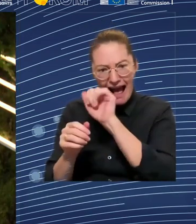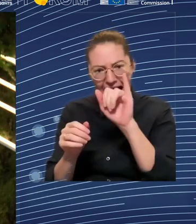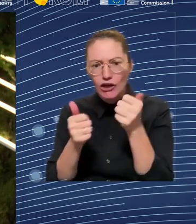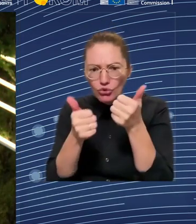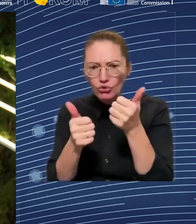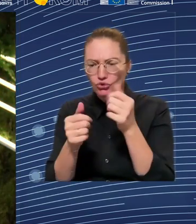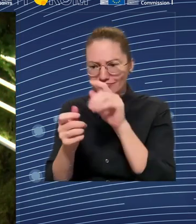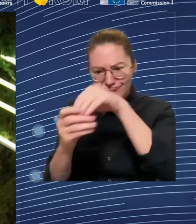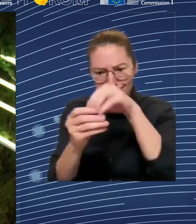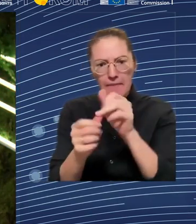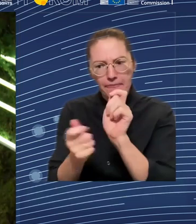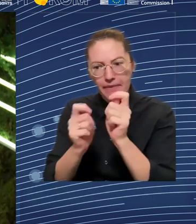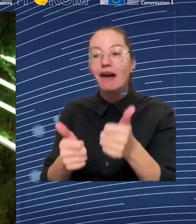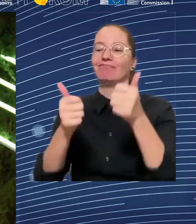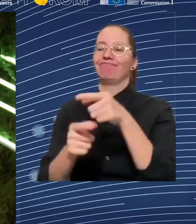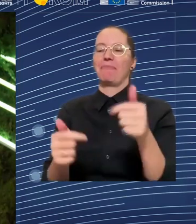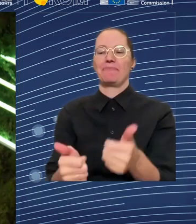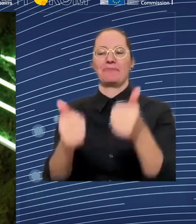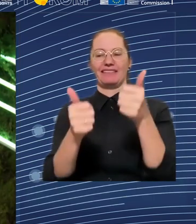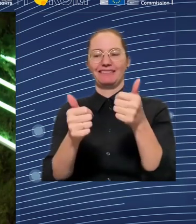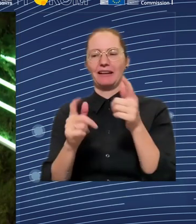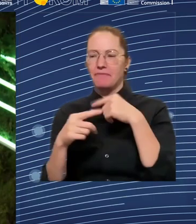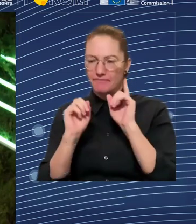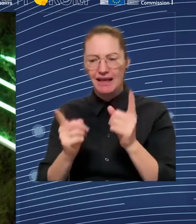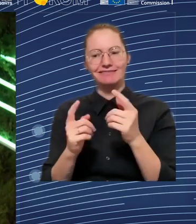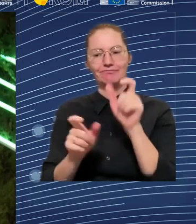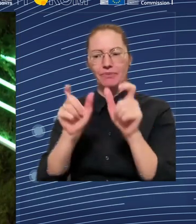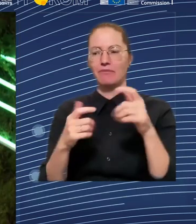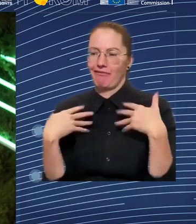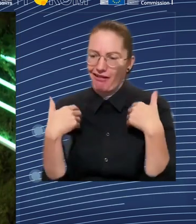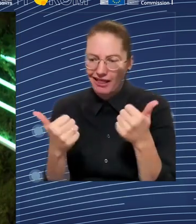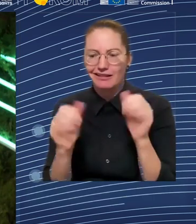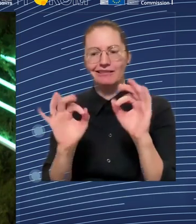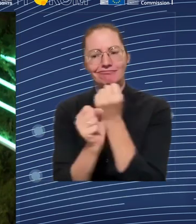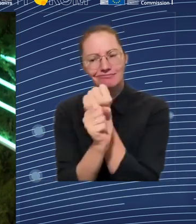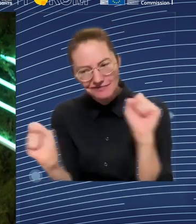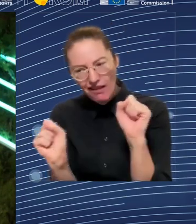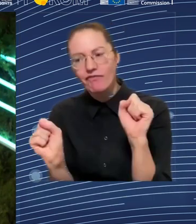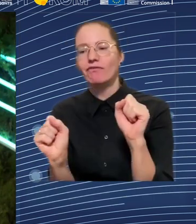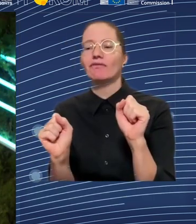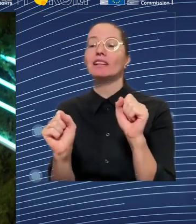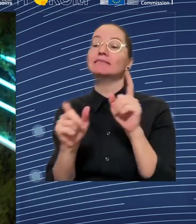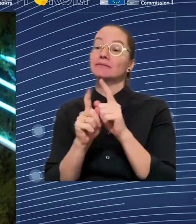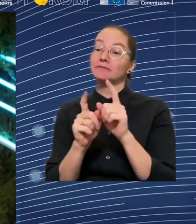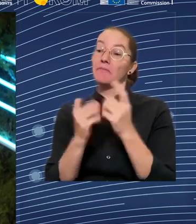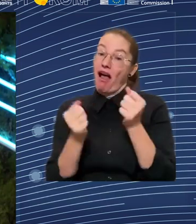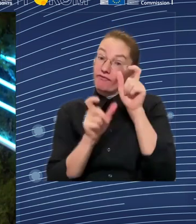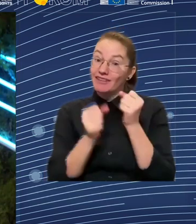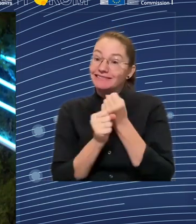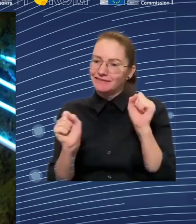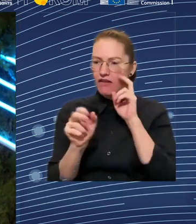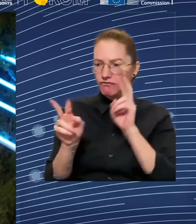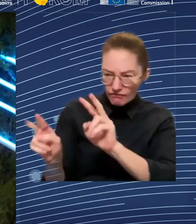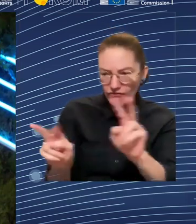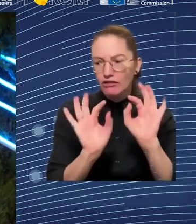I know you could continue this conversation, but maybe you can do so over lunch. We're not breaking for lunch, and we'll resume at 2 o'clock.